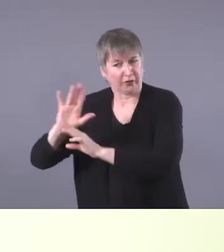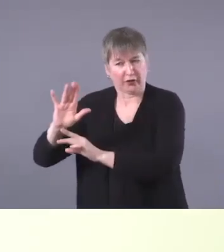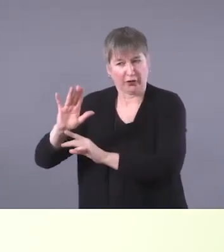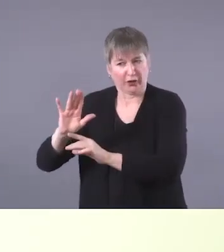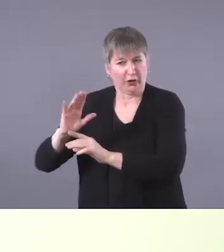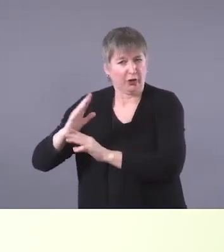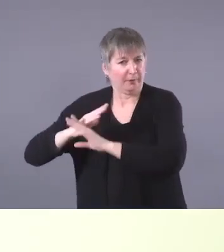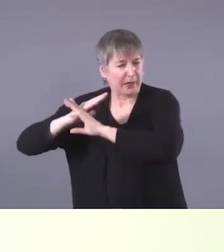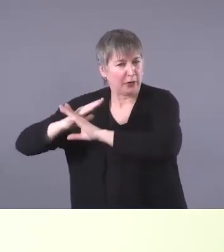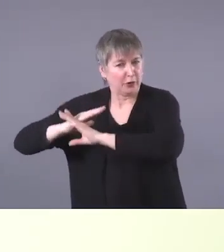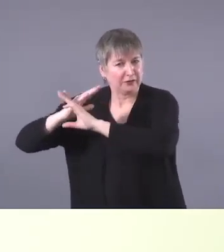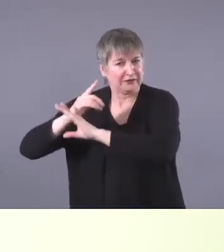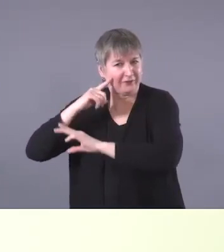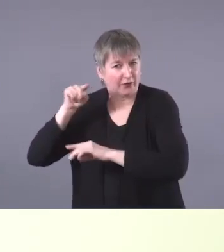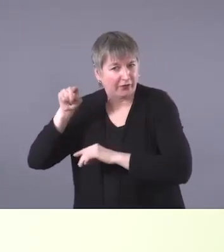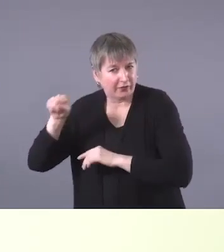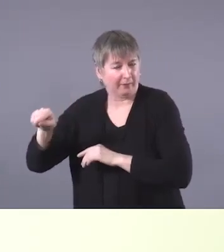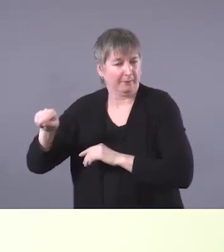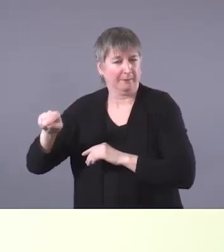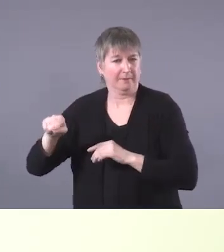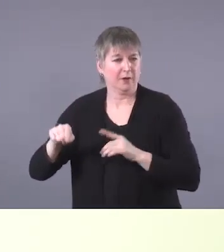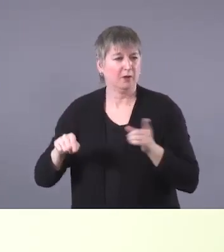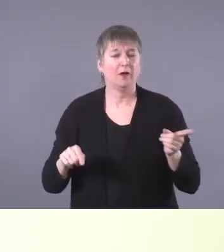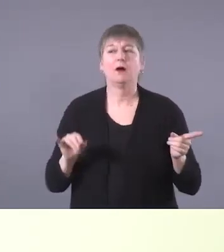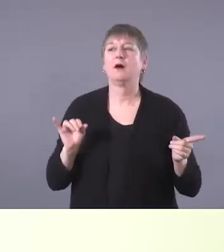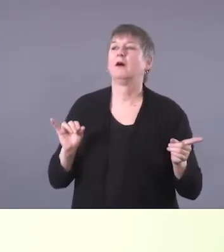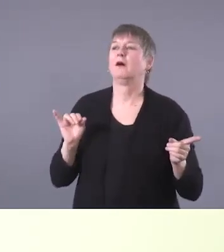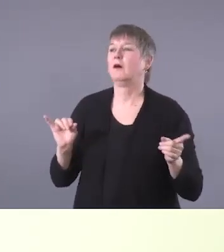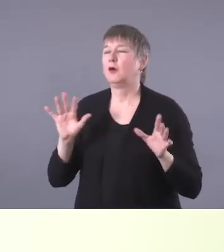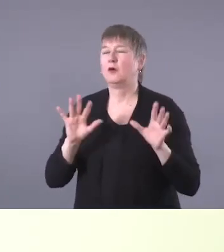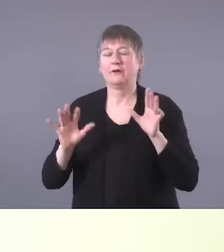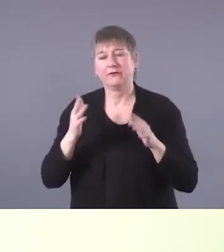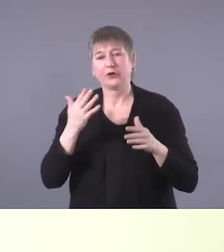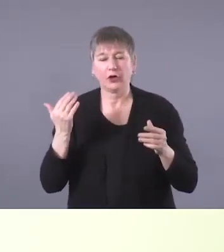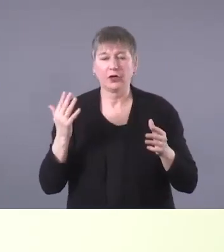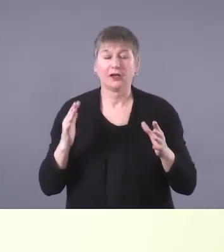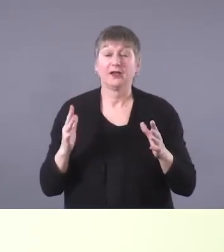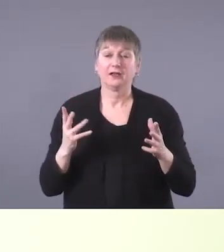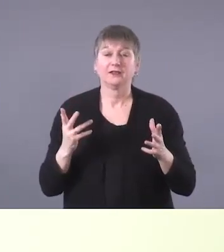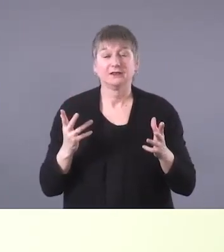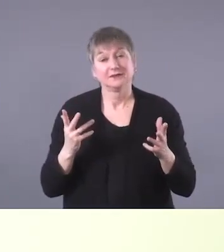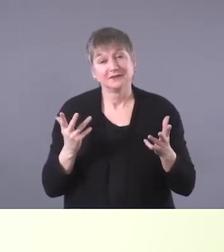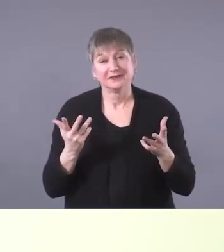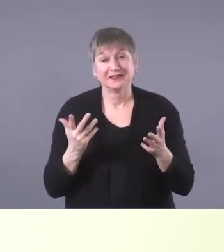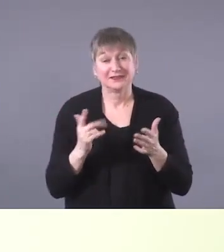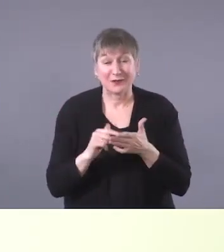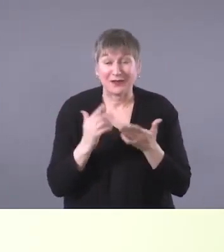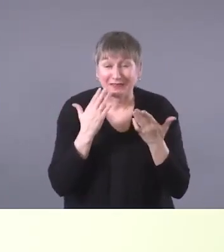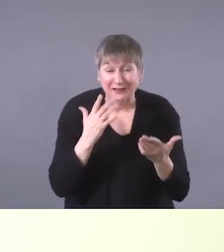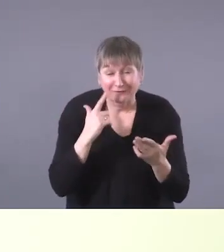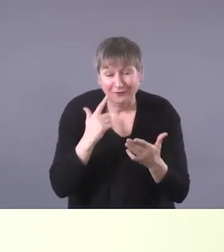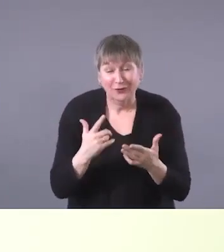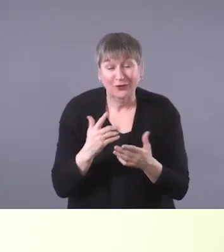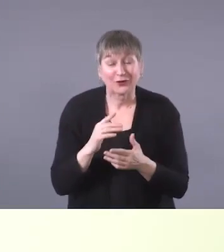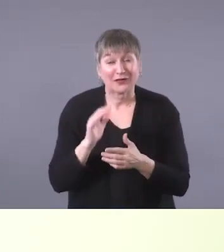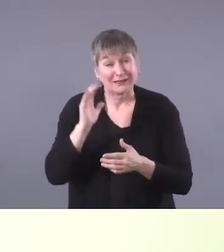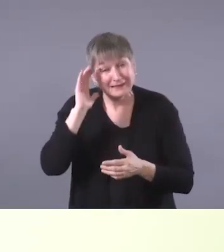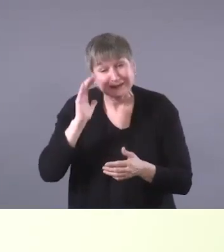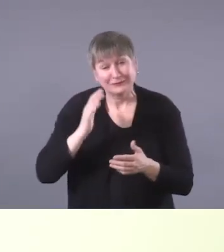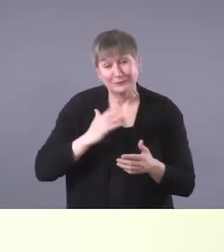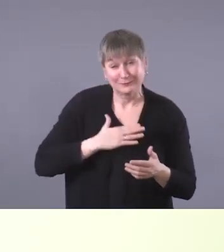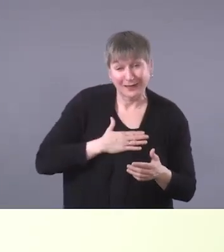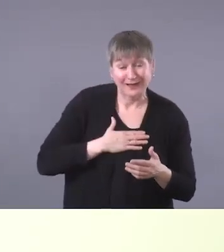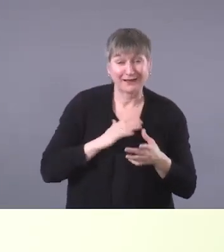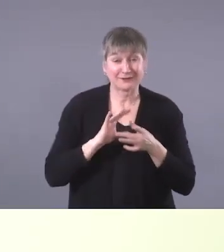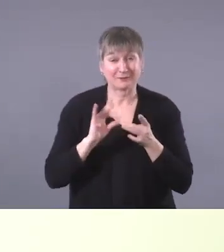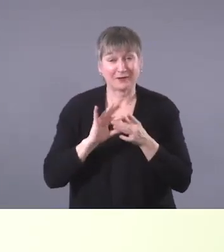that exist for them for accessing these services. So, um, thank you for listening to me about, uh, our